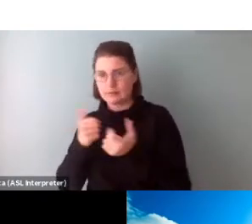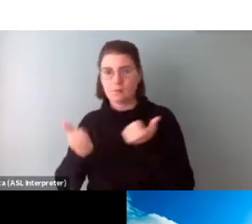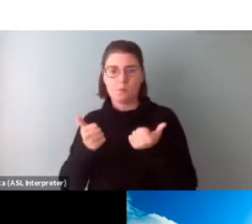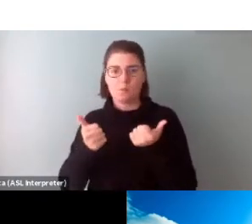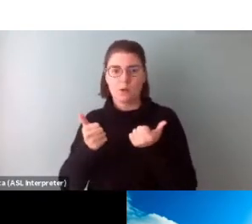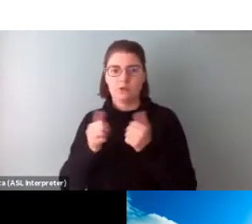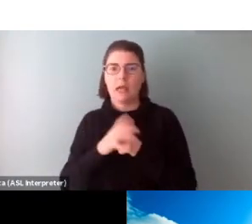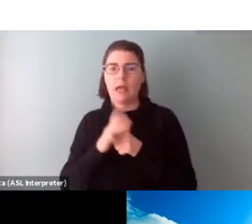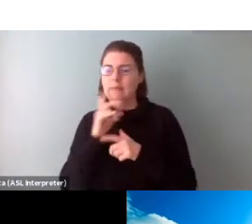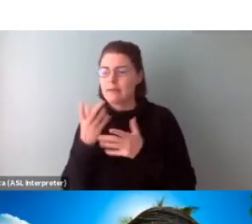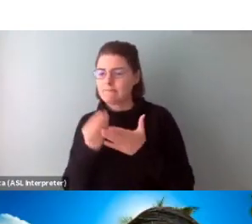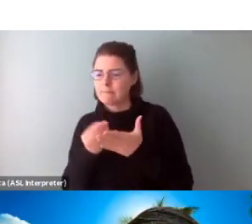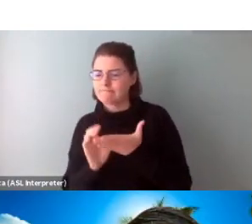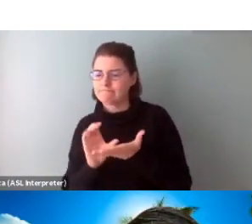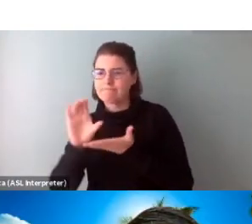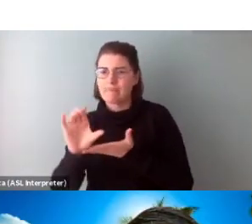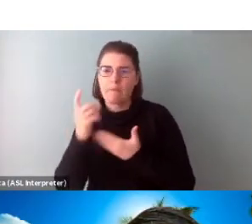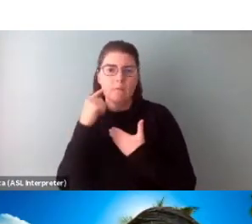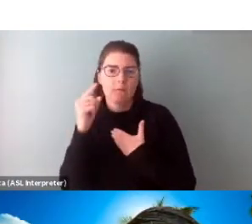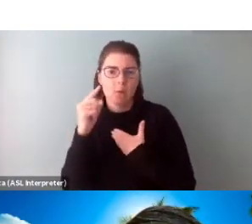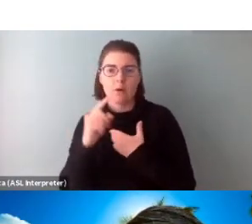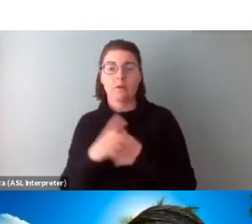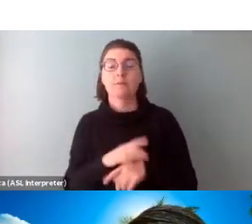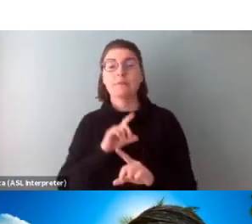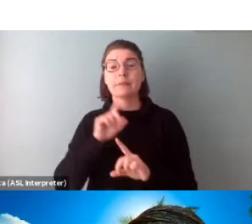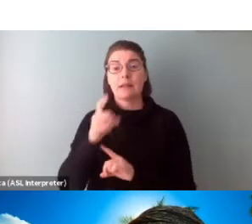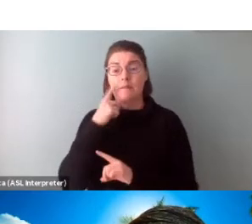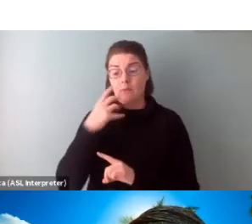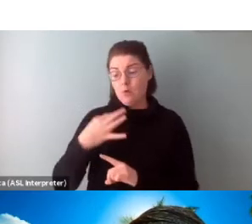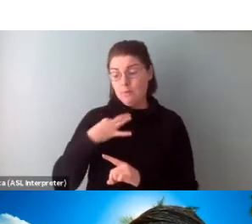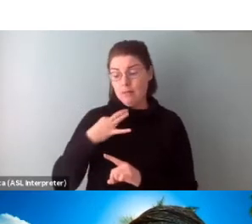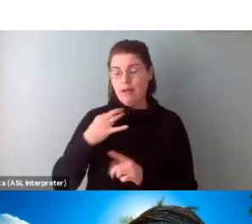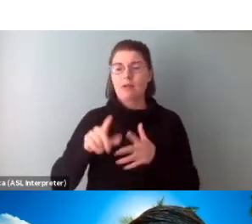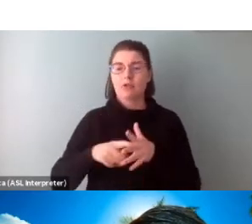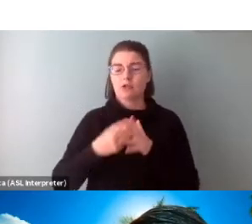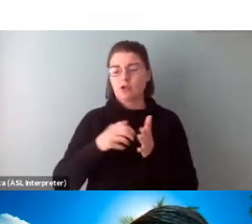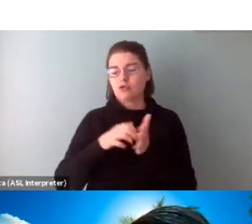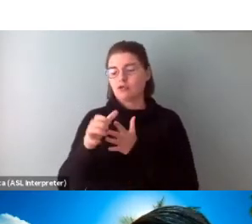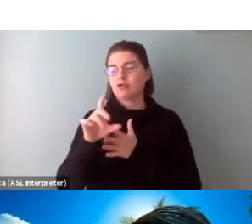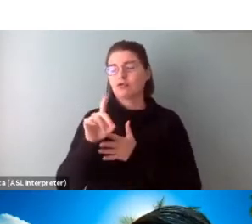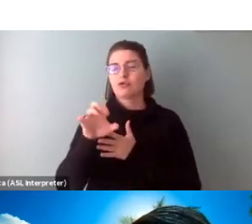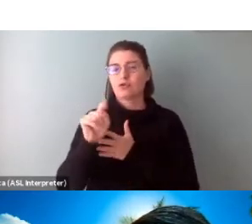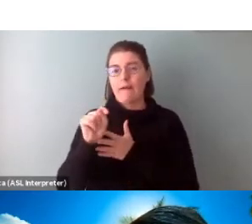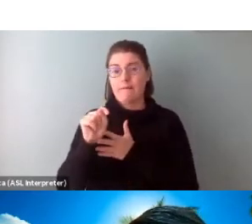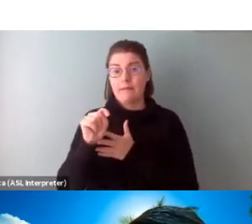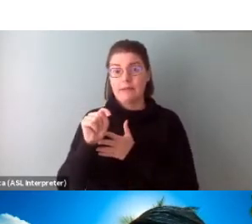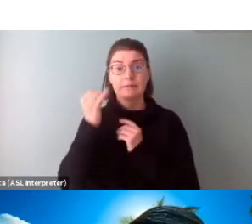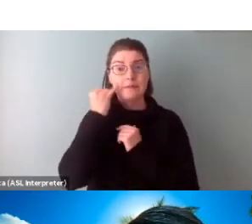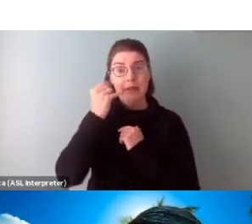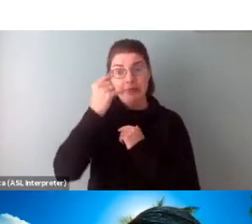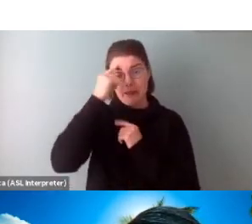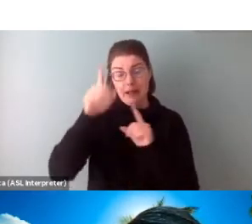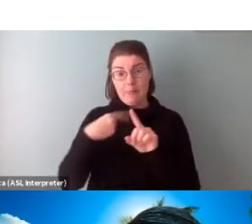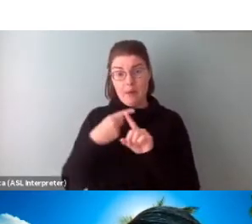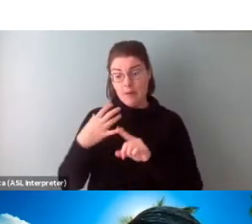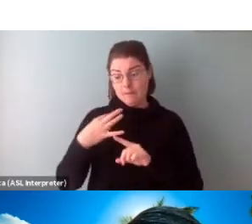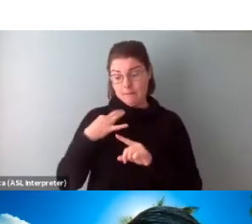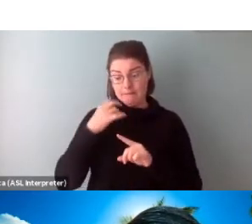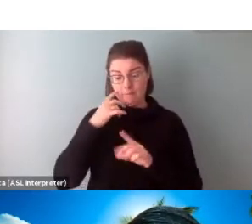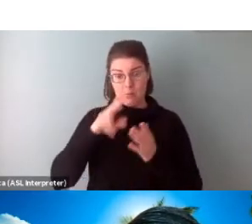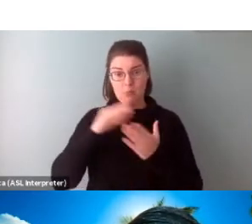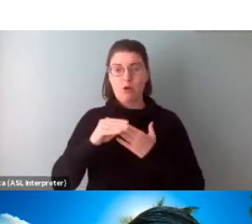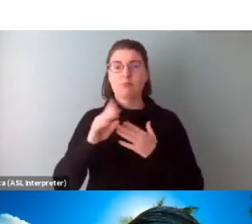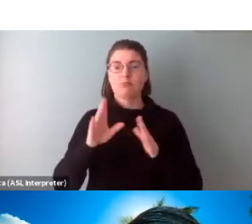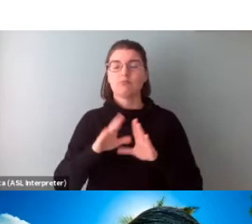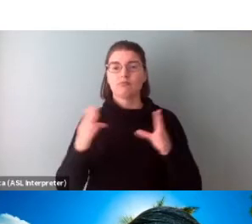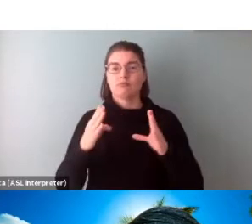funds. Click on Apply to start a draft application. If you're thinking of applying to a program, it's recommended that you